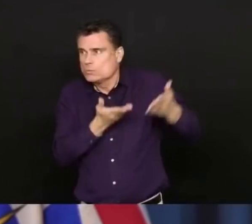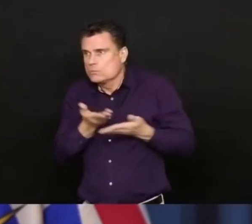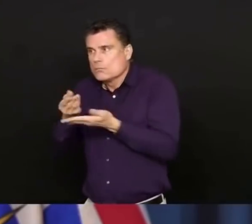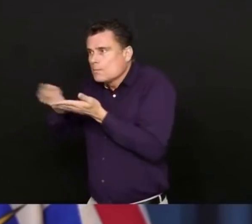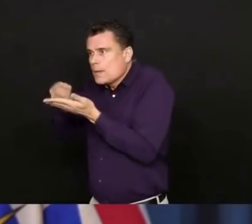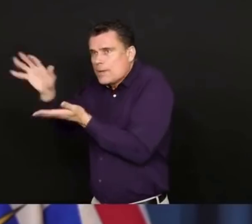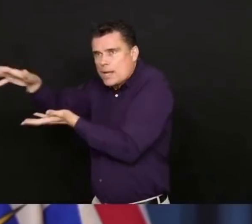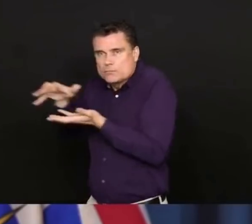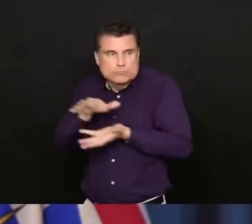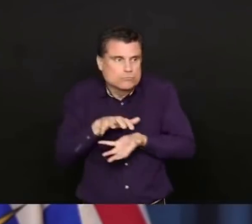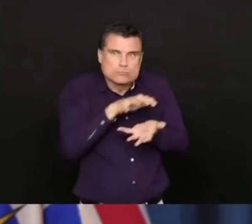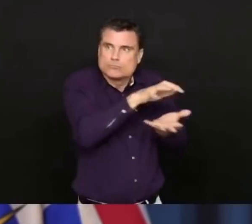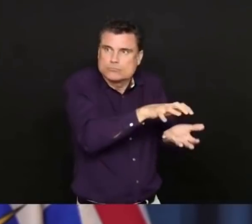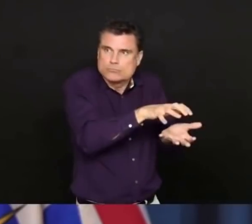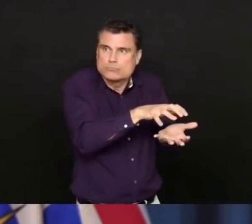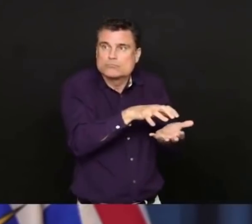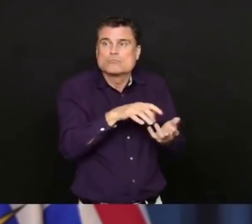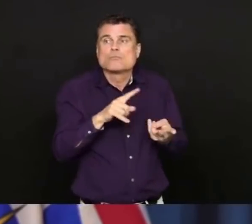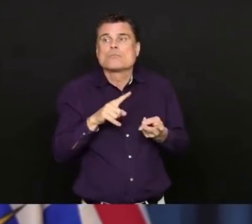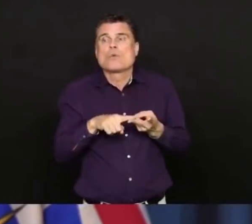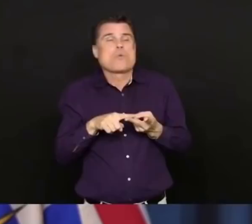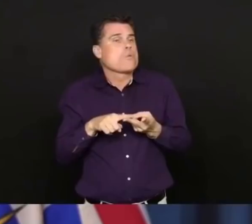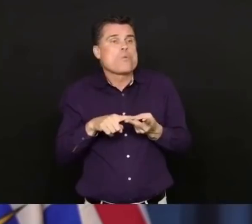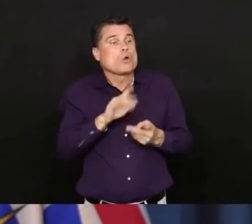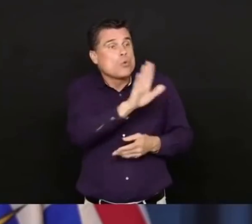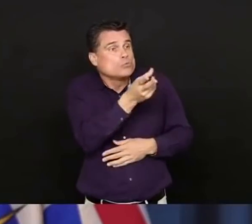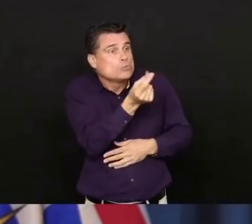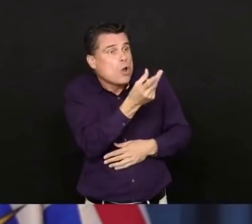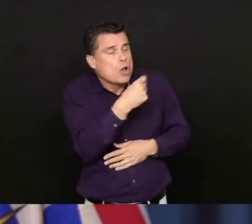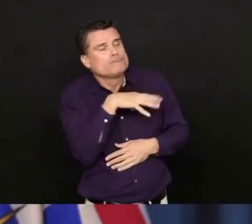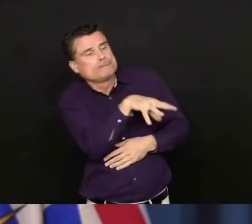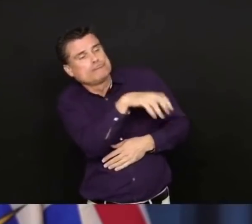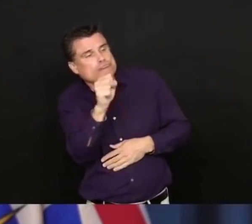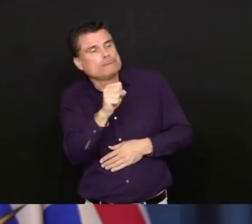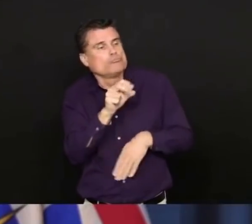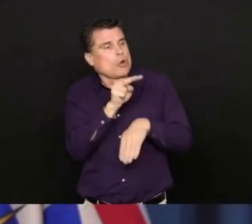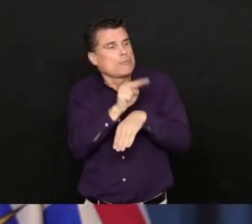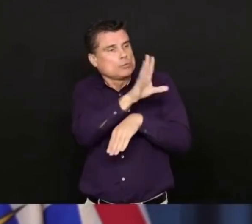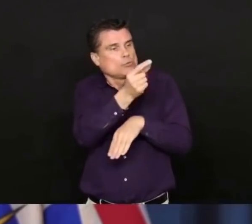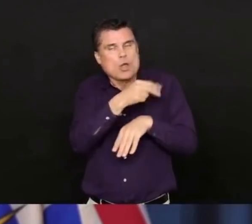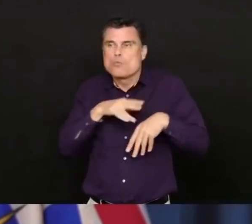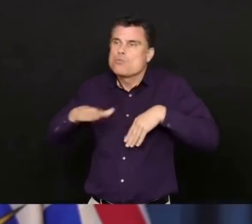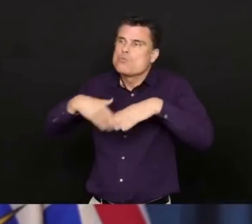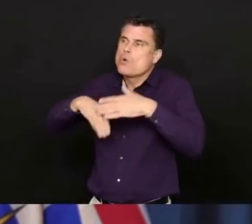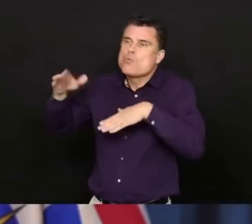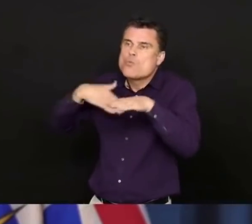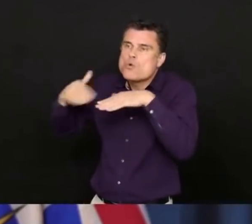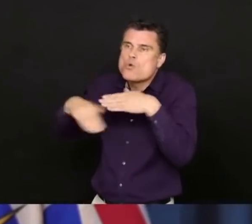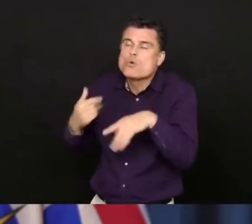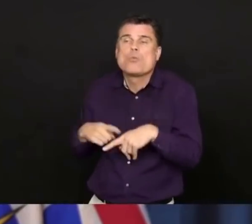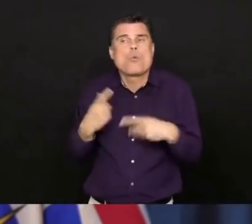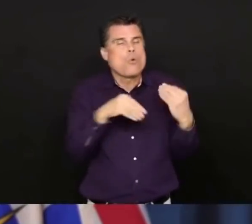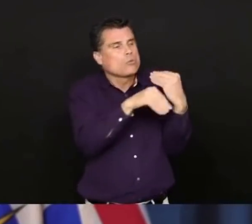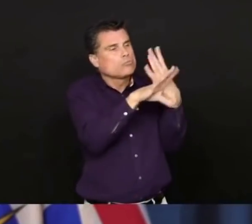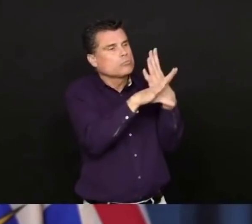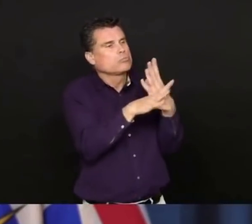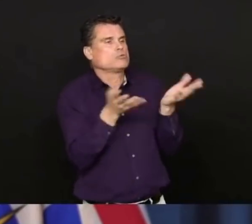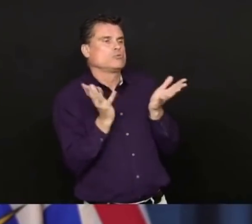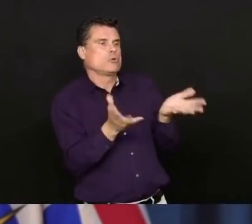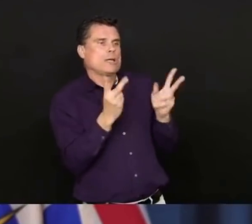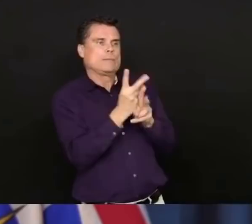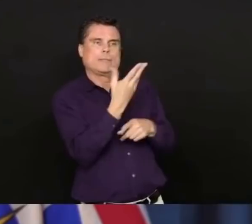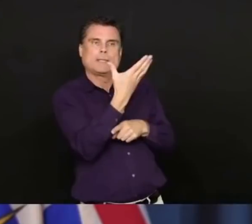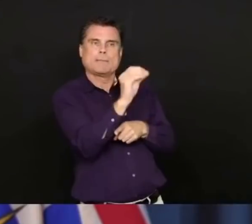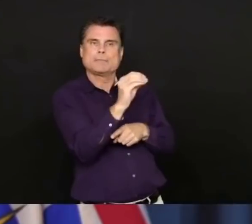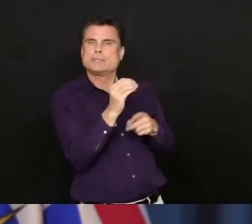we're all in this together. We can drop off groceries, we can have frequent virtual visits, we can walk their dogs for them,